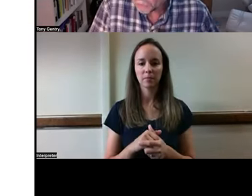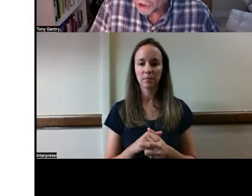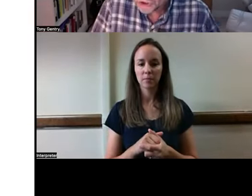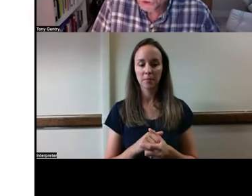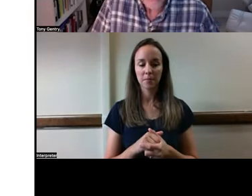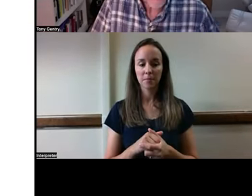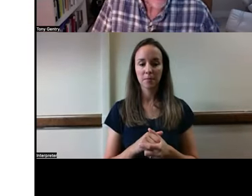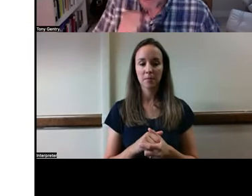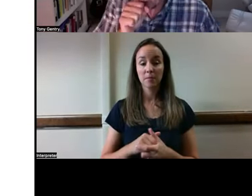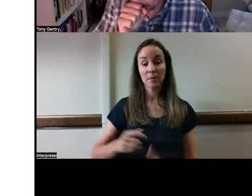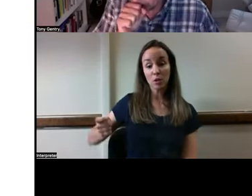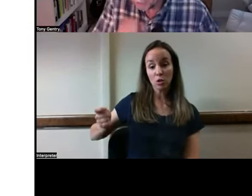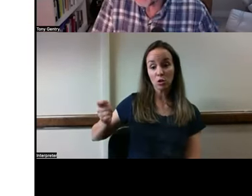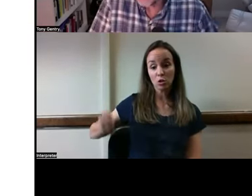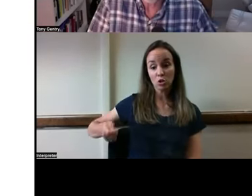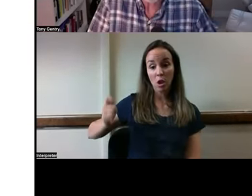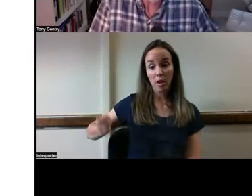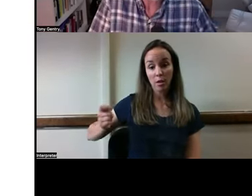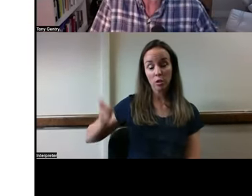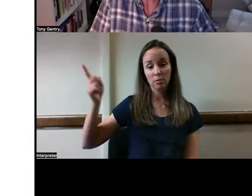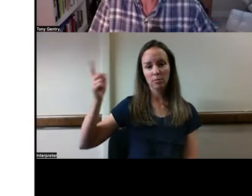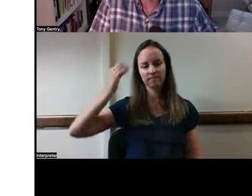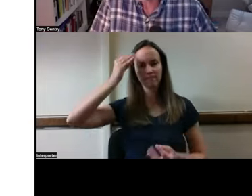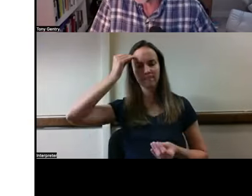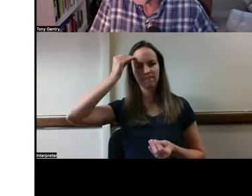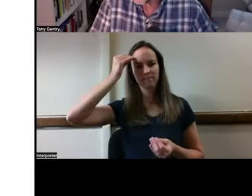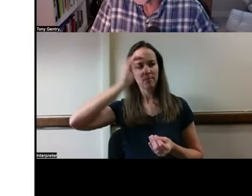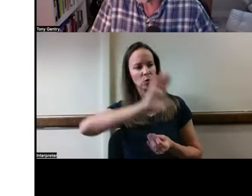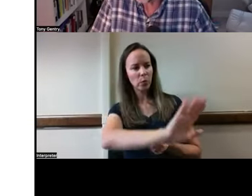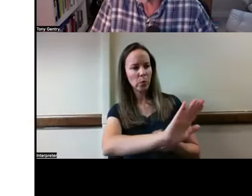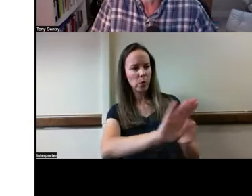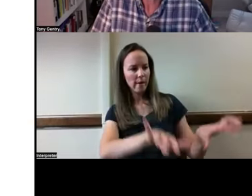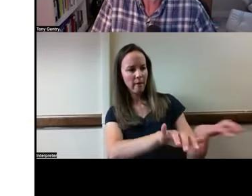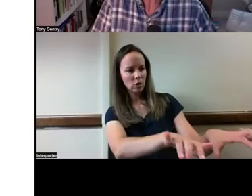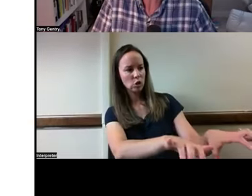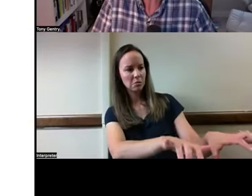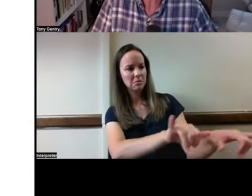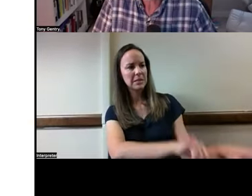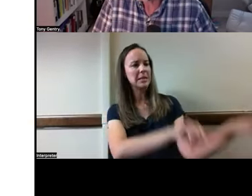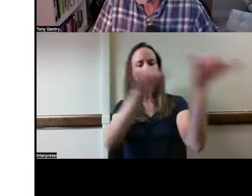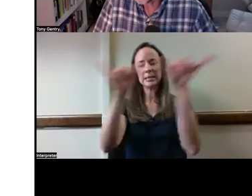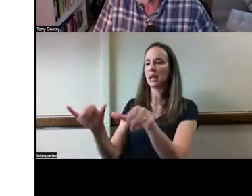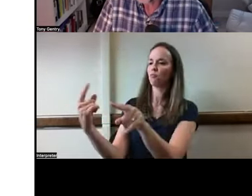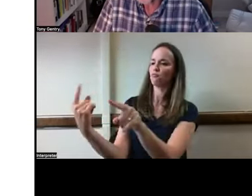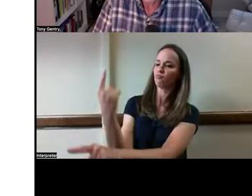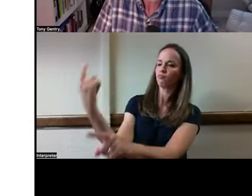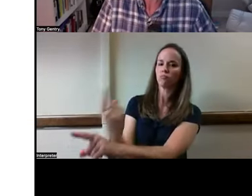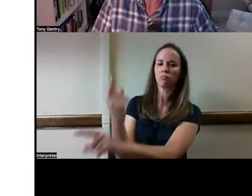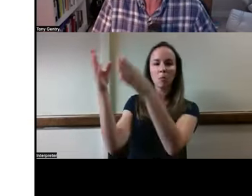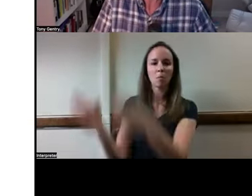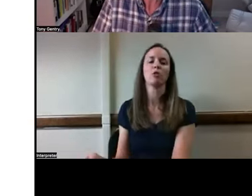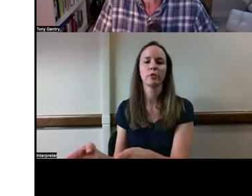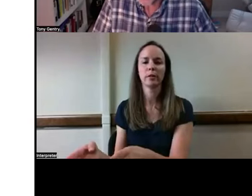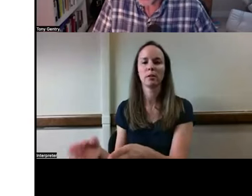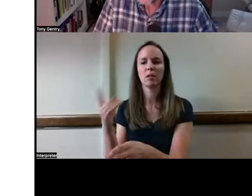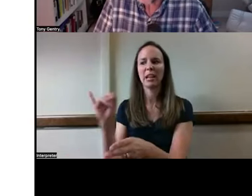The judge tries to figure out if what you did is what a reasonably prudent person would do in